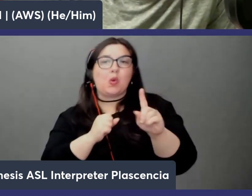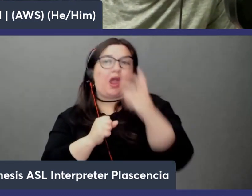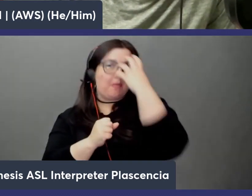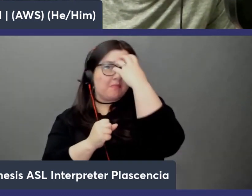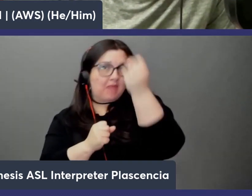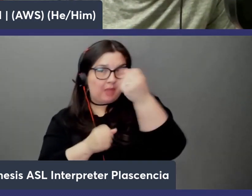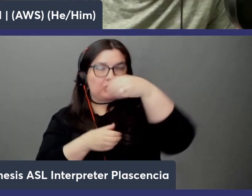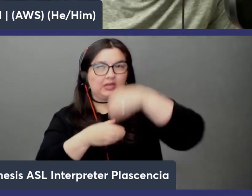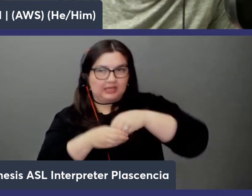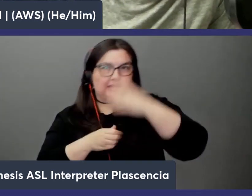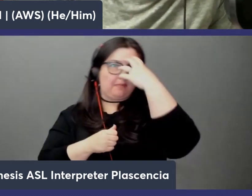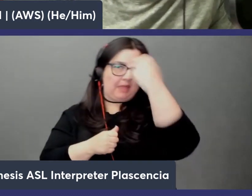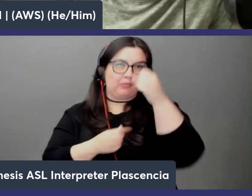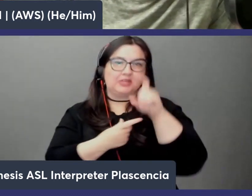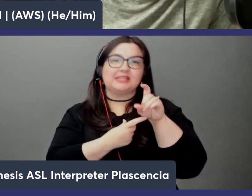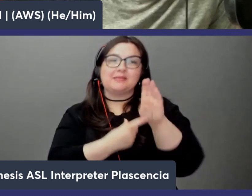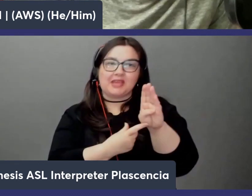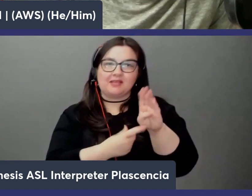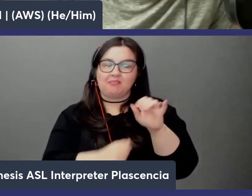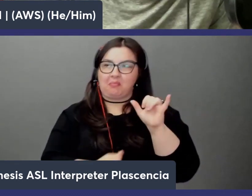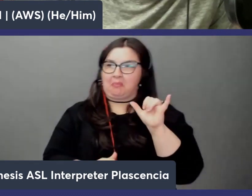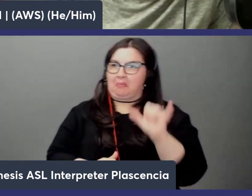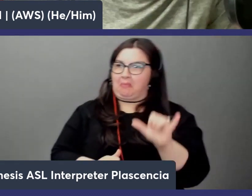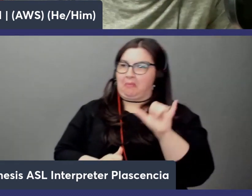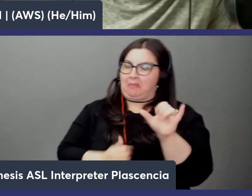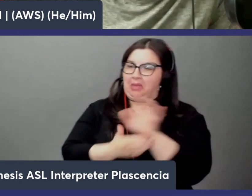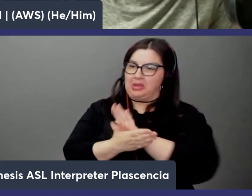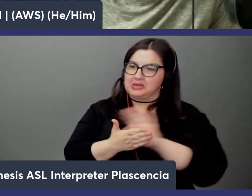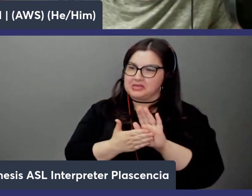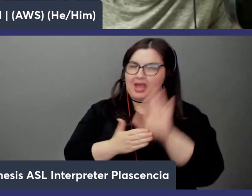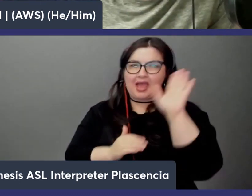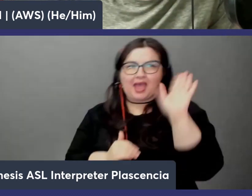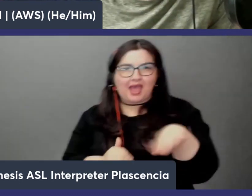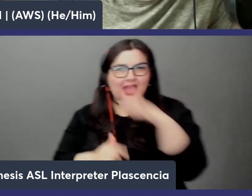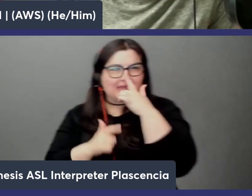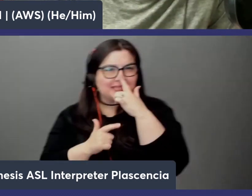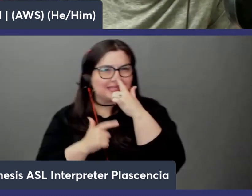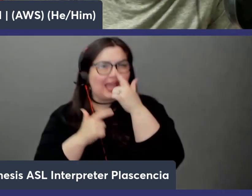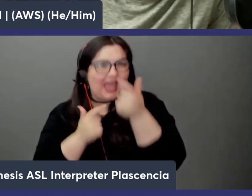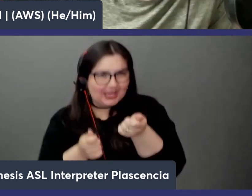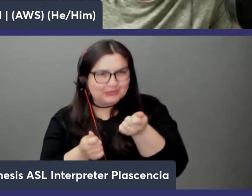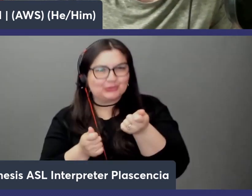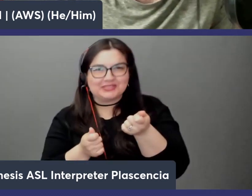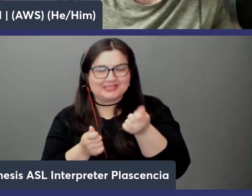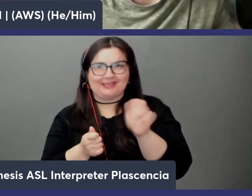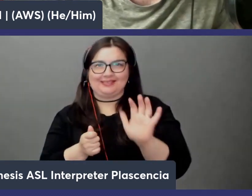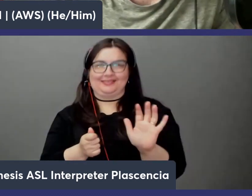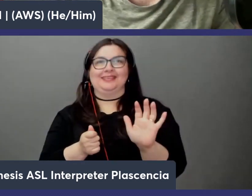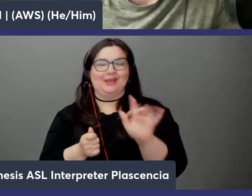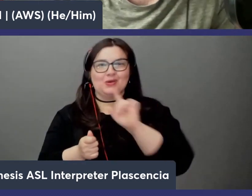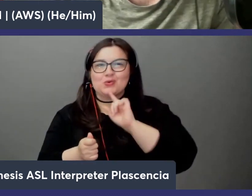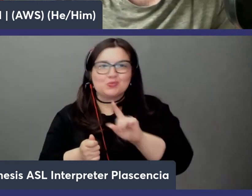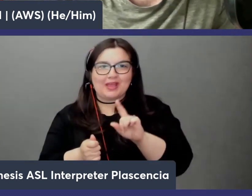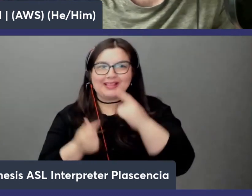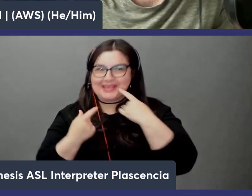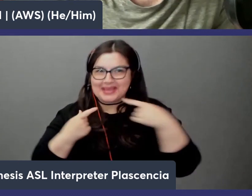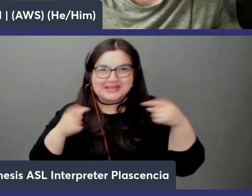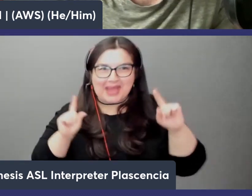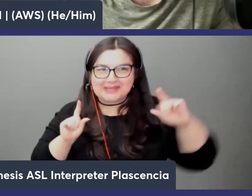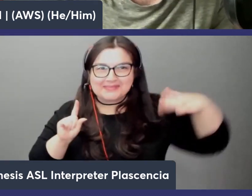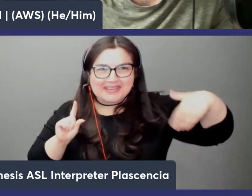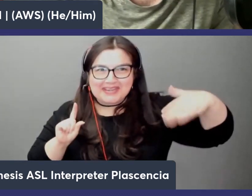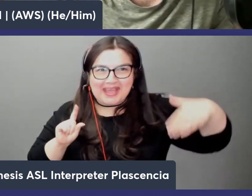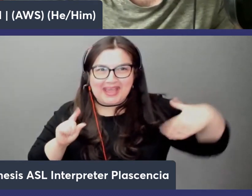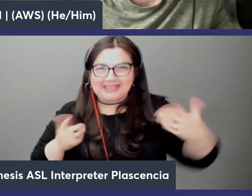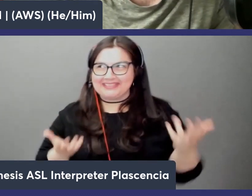nice you know what's interesting is uh we haven't even gotten to the announcement that you you